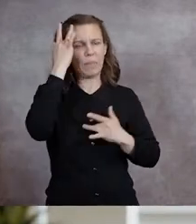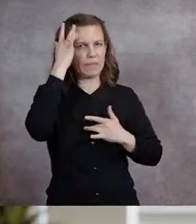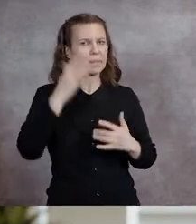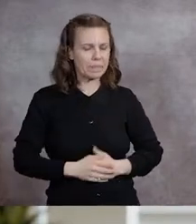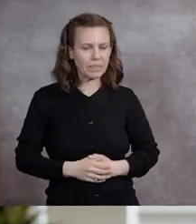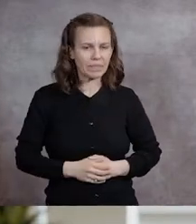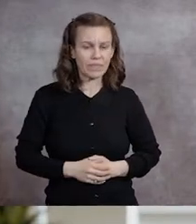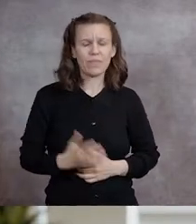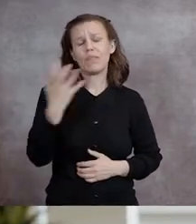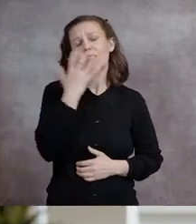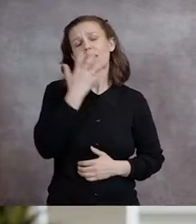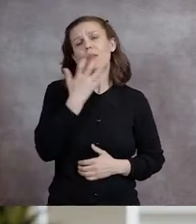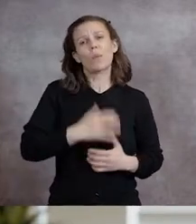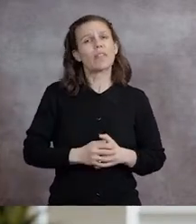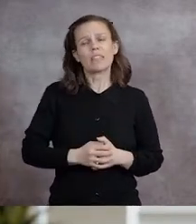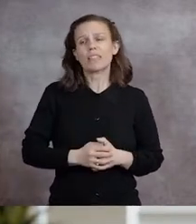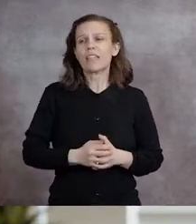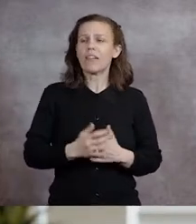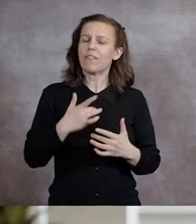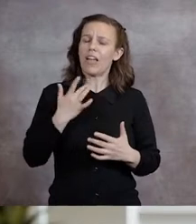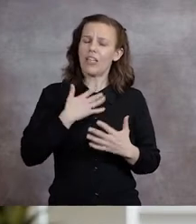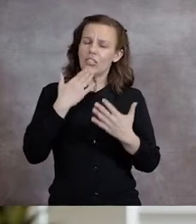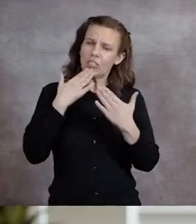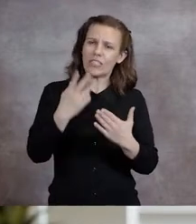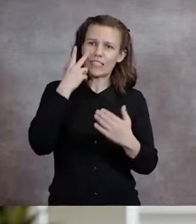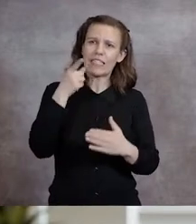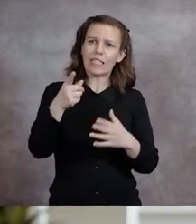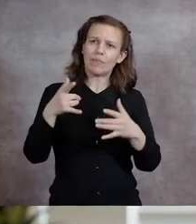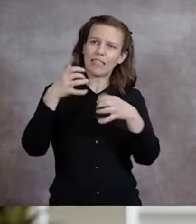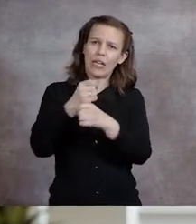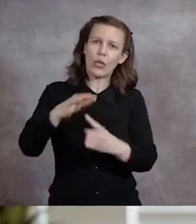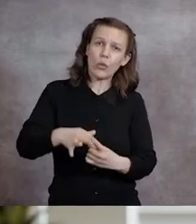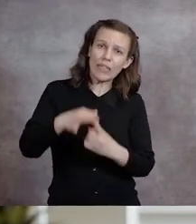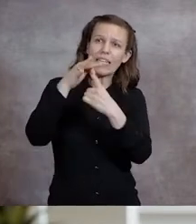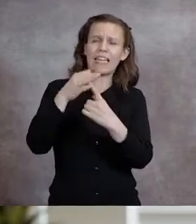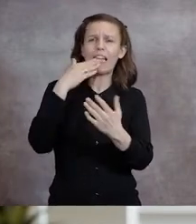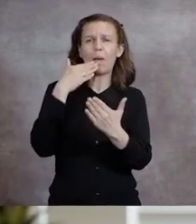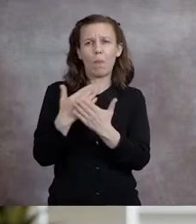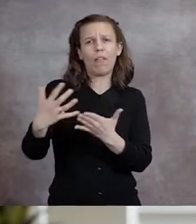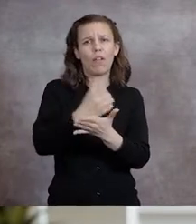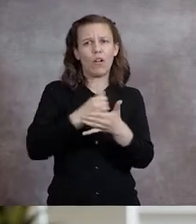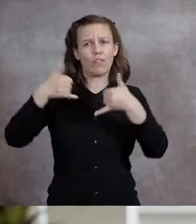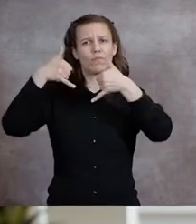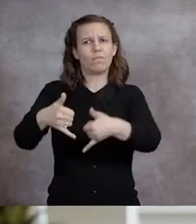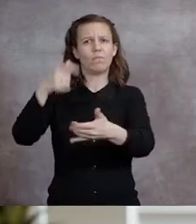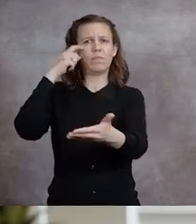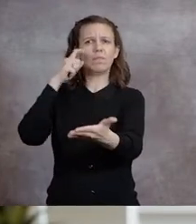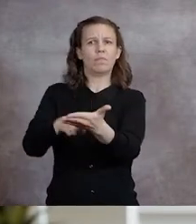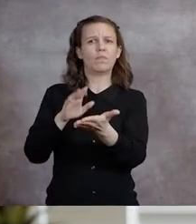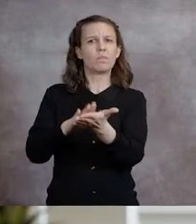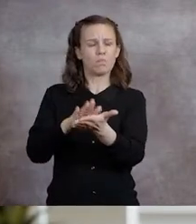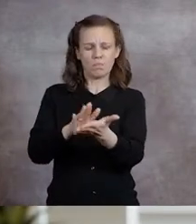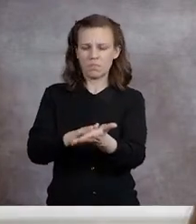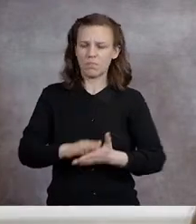What a pleasure it was to see him receive this unique and well-deserved recognition.